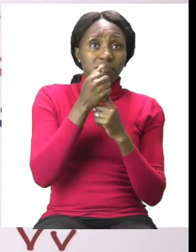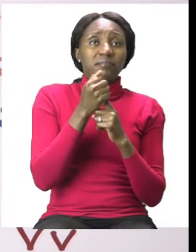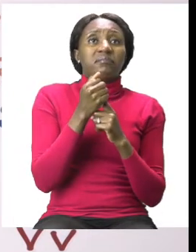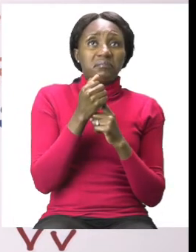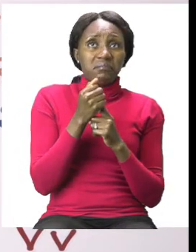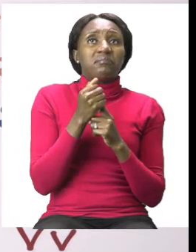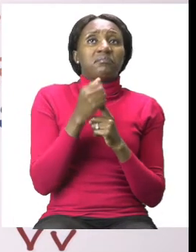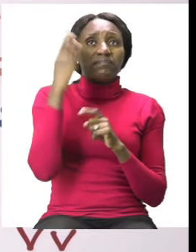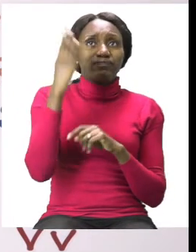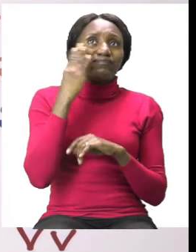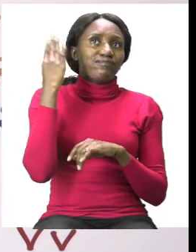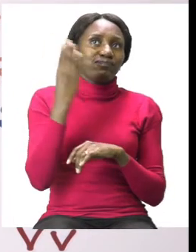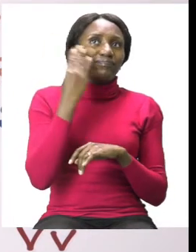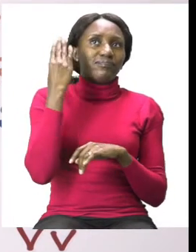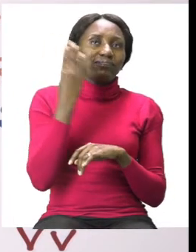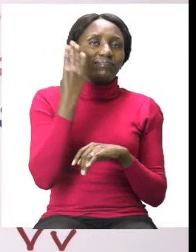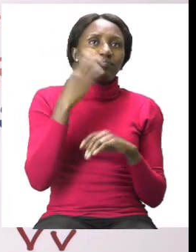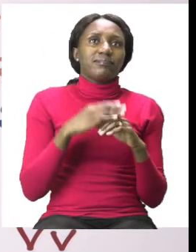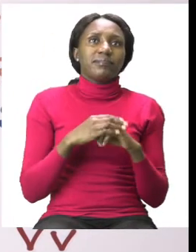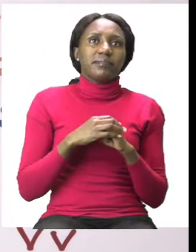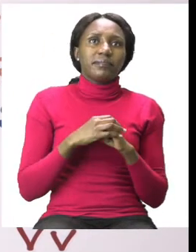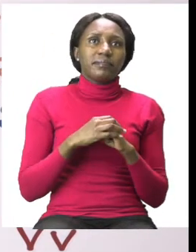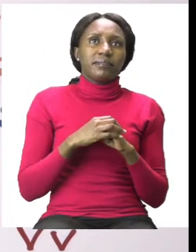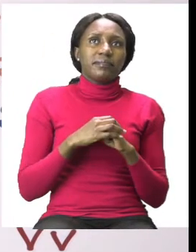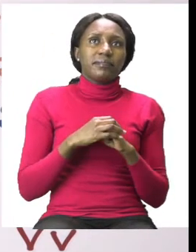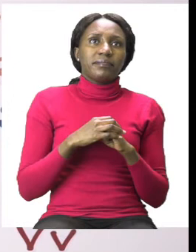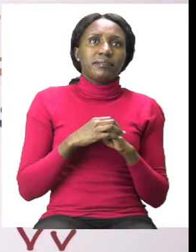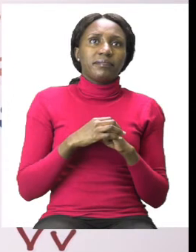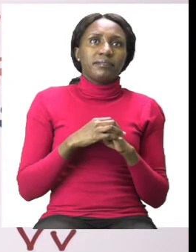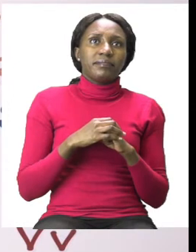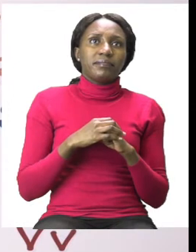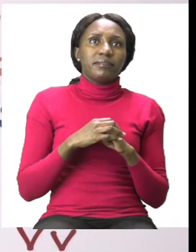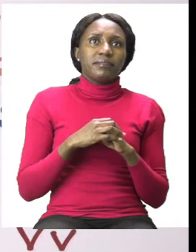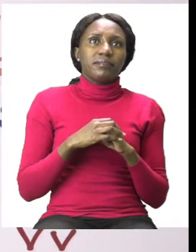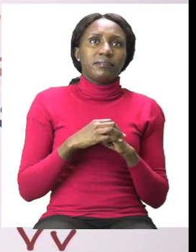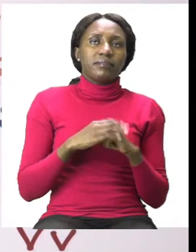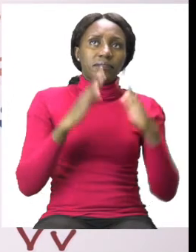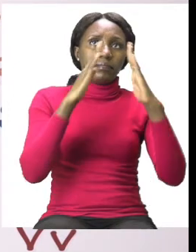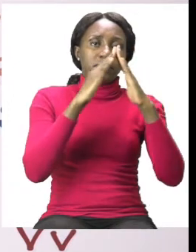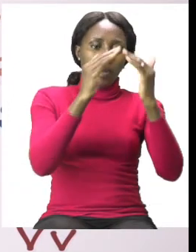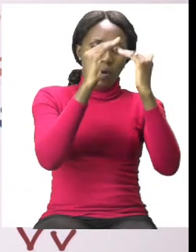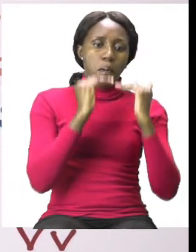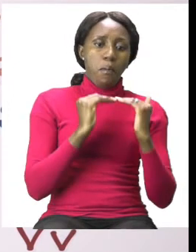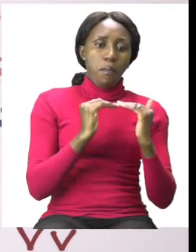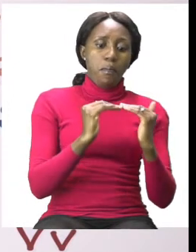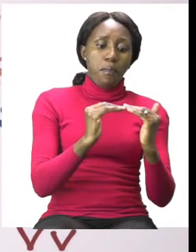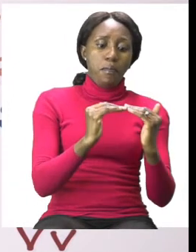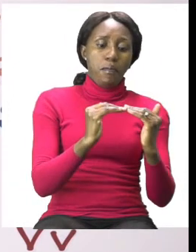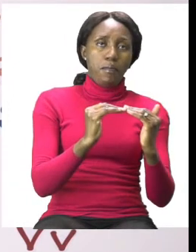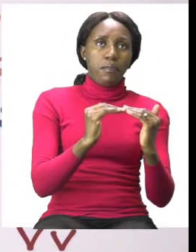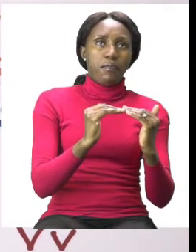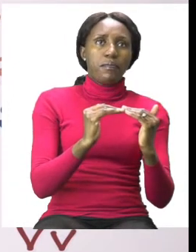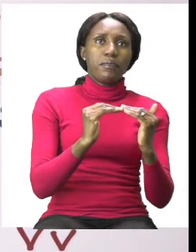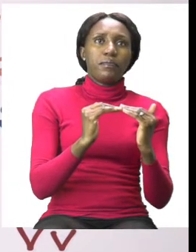also blue. The next house that you're going to color which is the one under the one that is blue